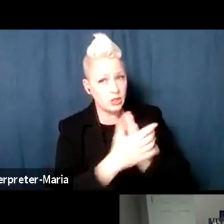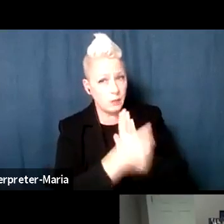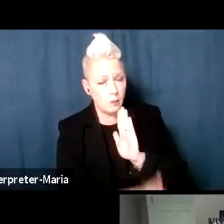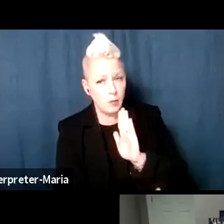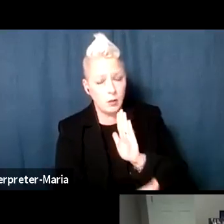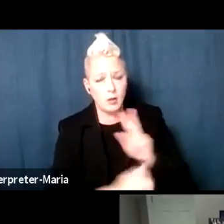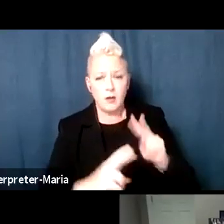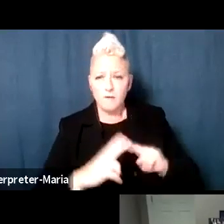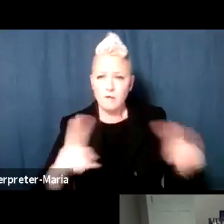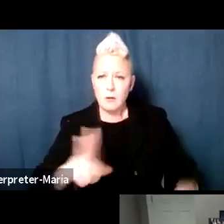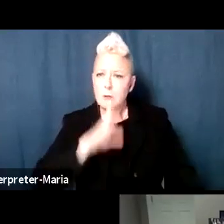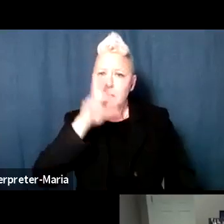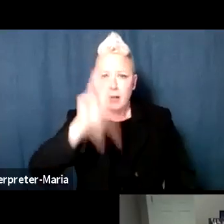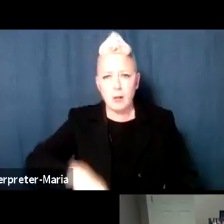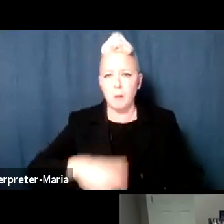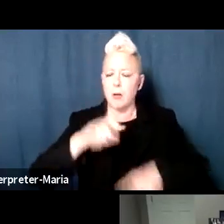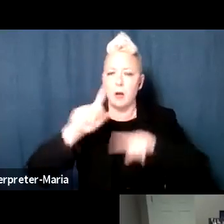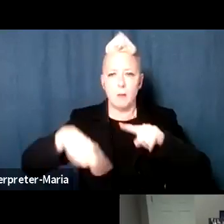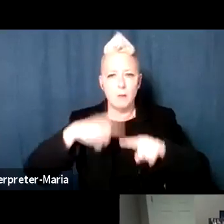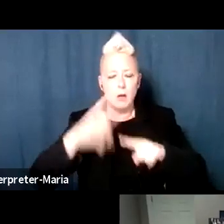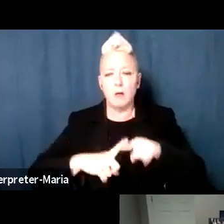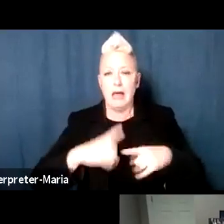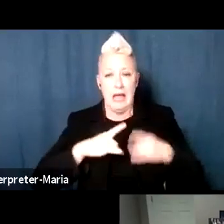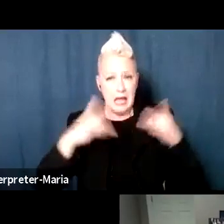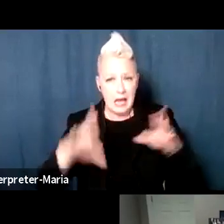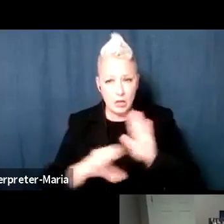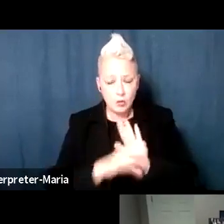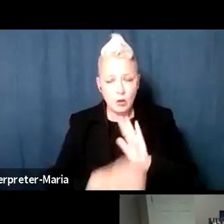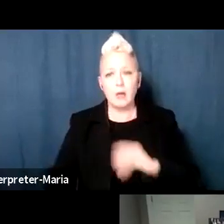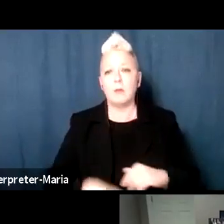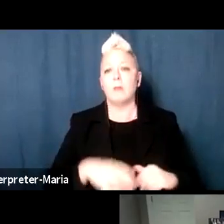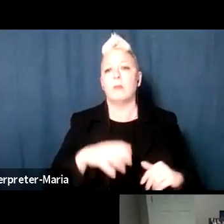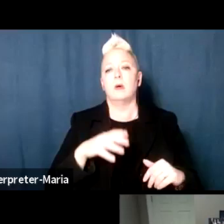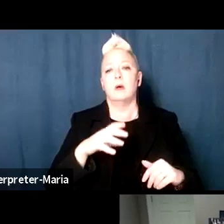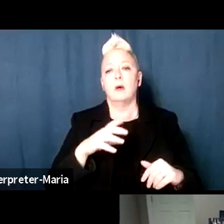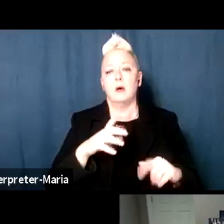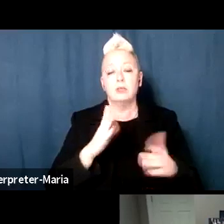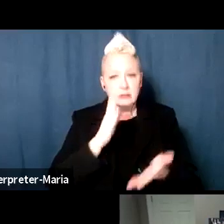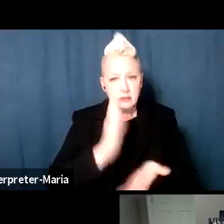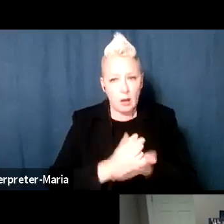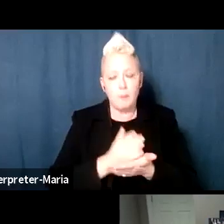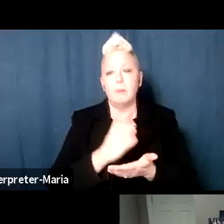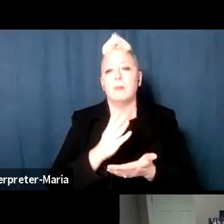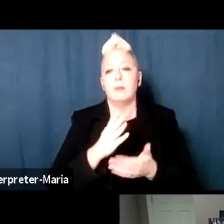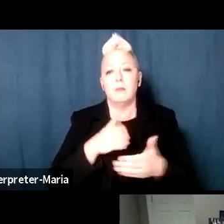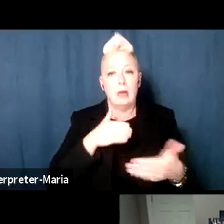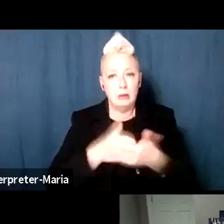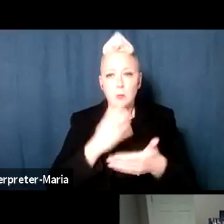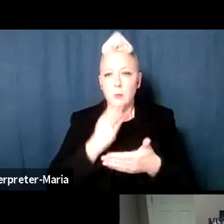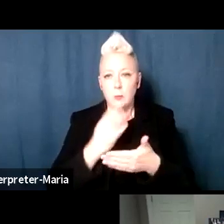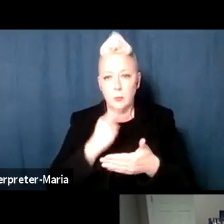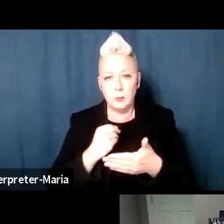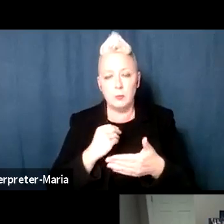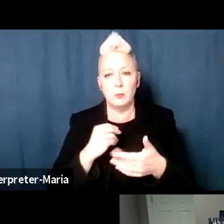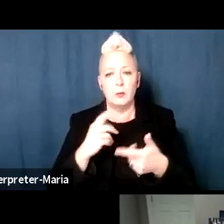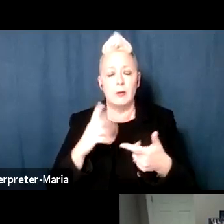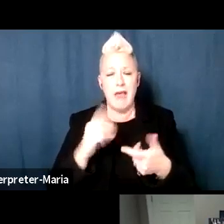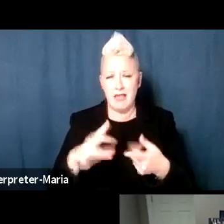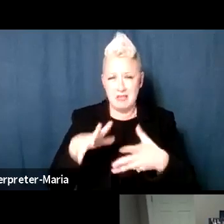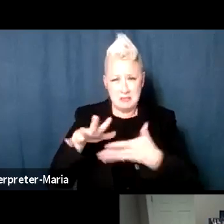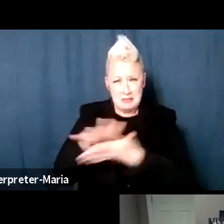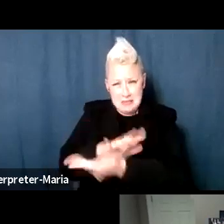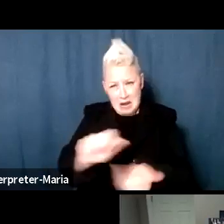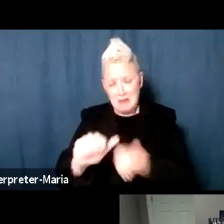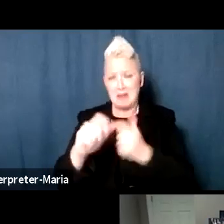outspoken on hate crimes, anti-Semitism, and this tearing at the fabric of